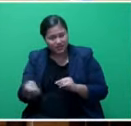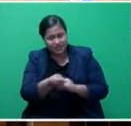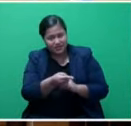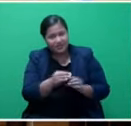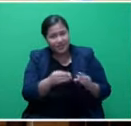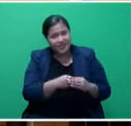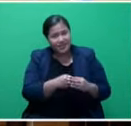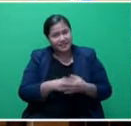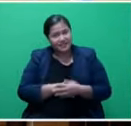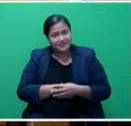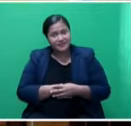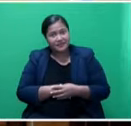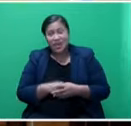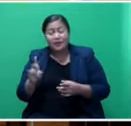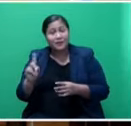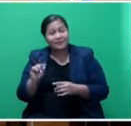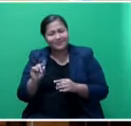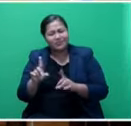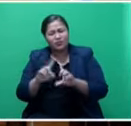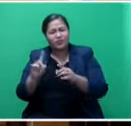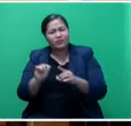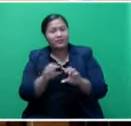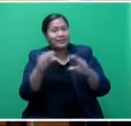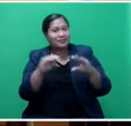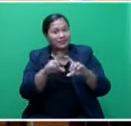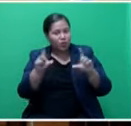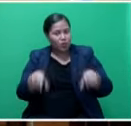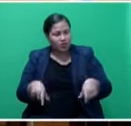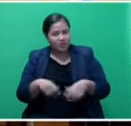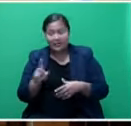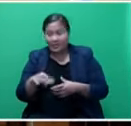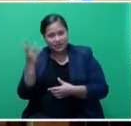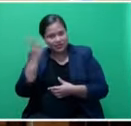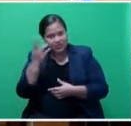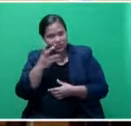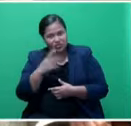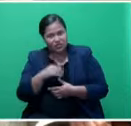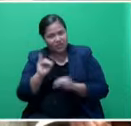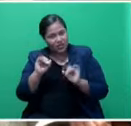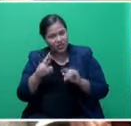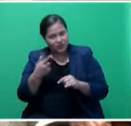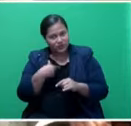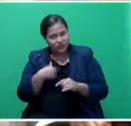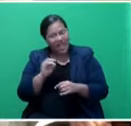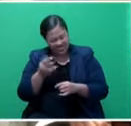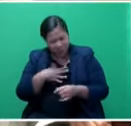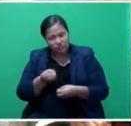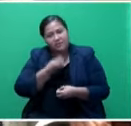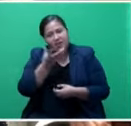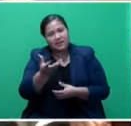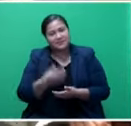That is a very dangerous precedent for me. I just want to raise that.